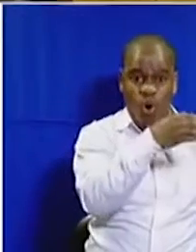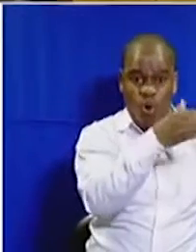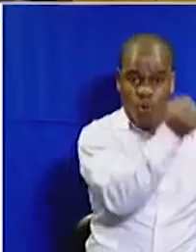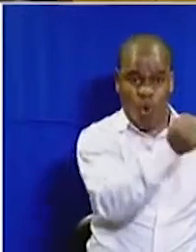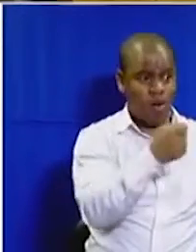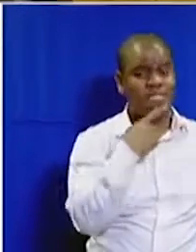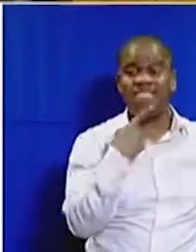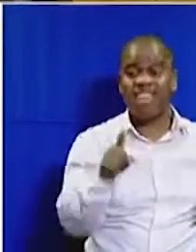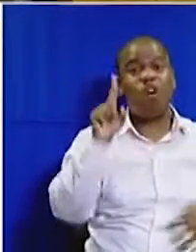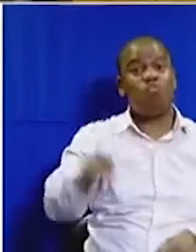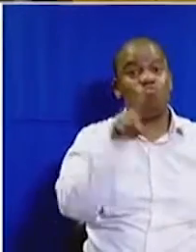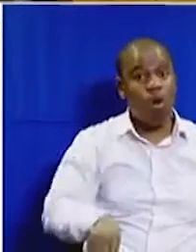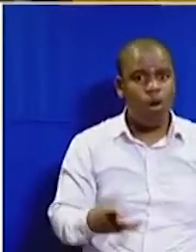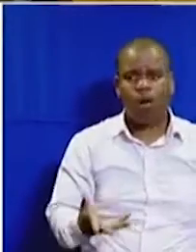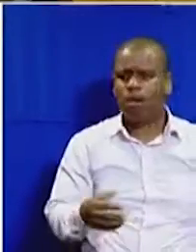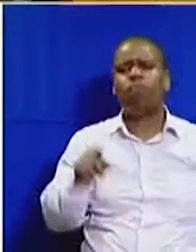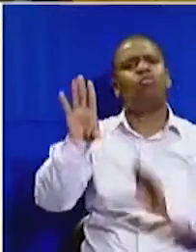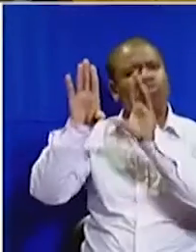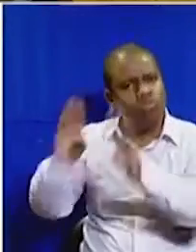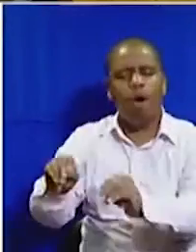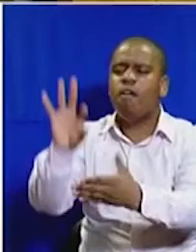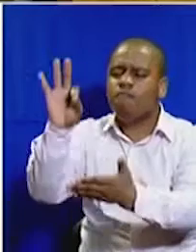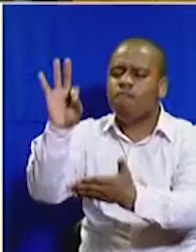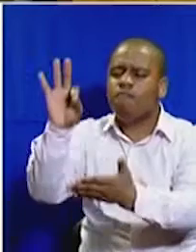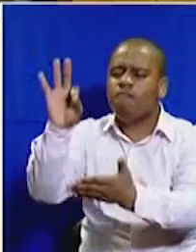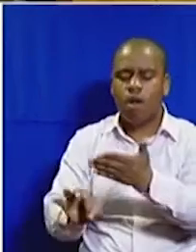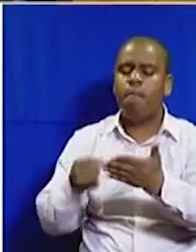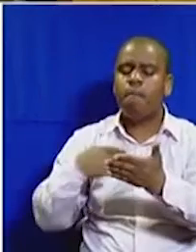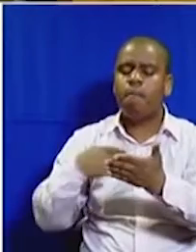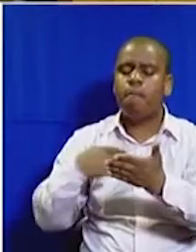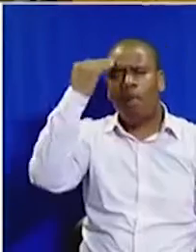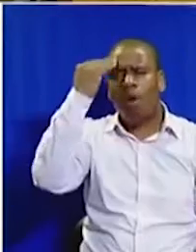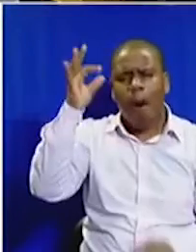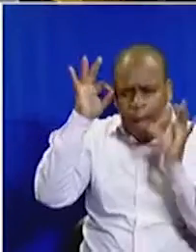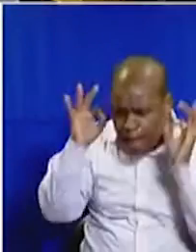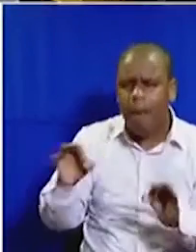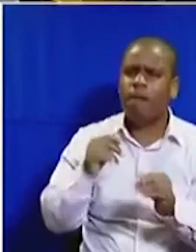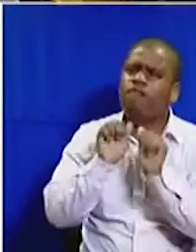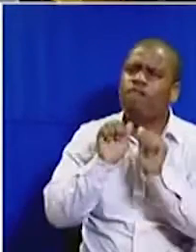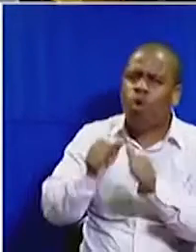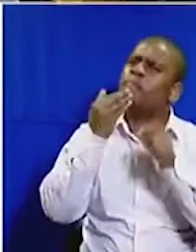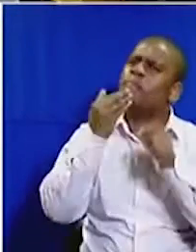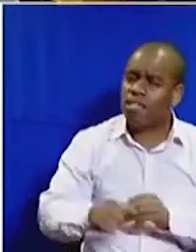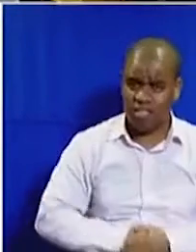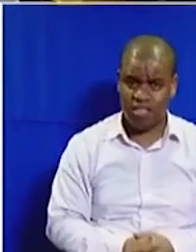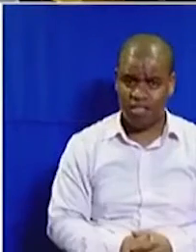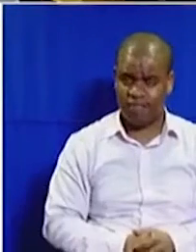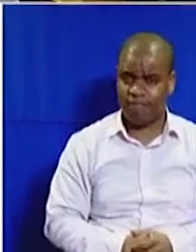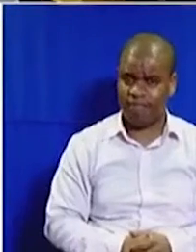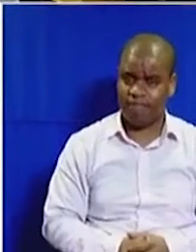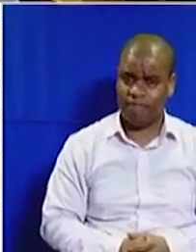voting thing. Yes. Listen to superior logic. Yes. Stop voting things.